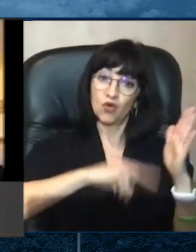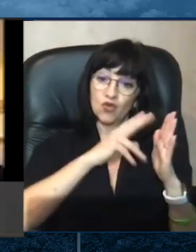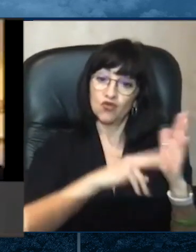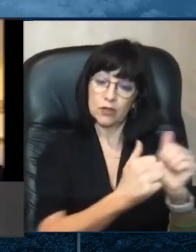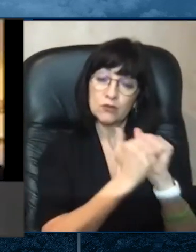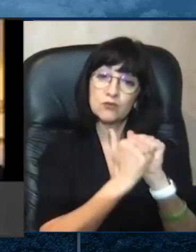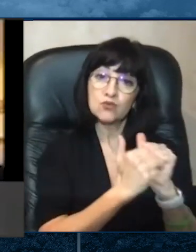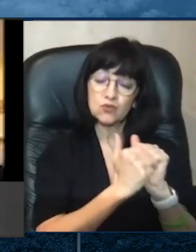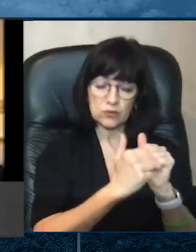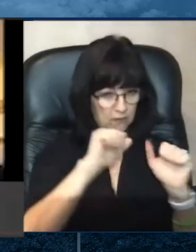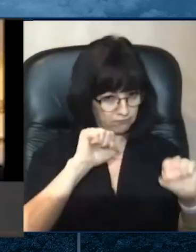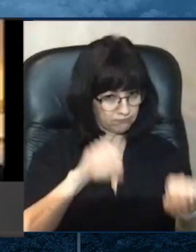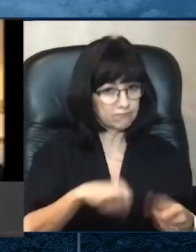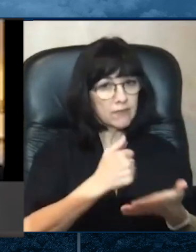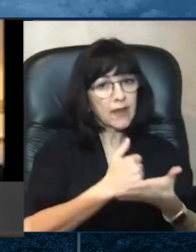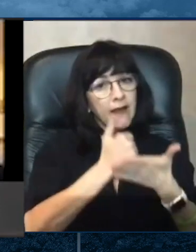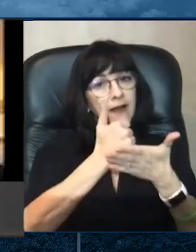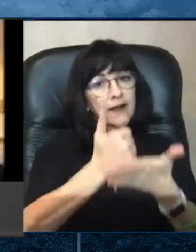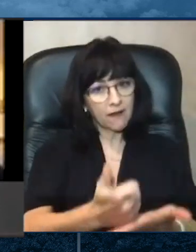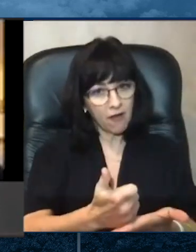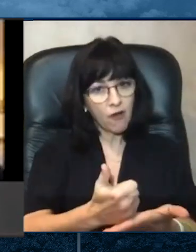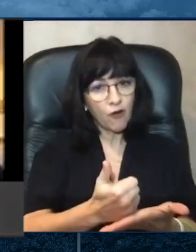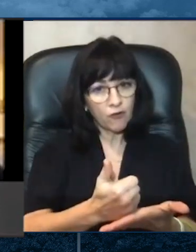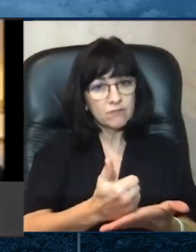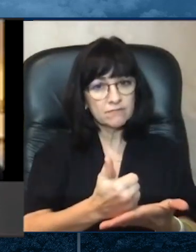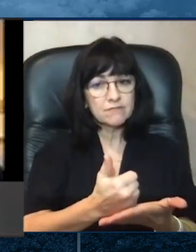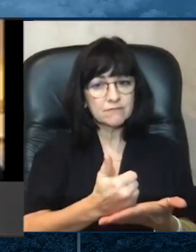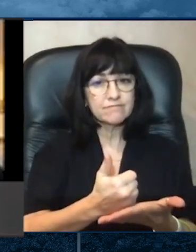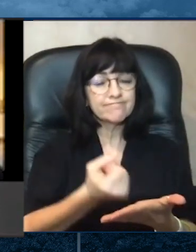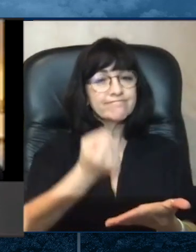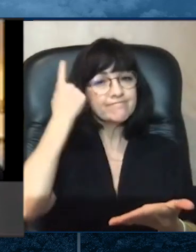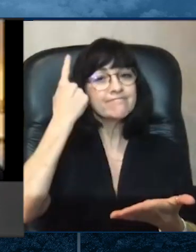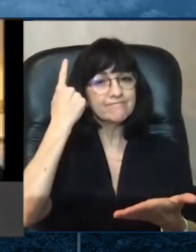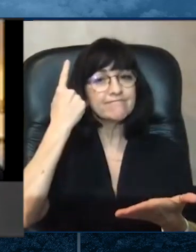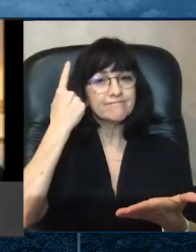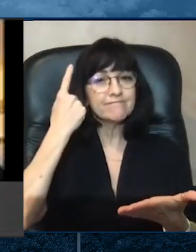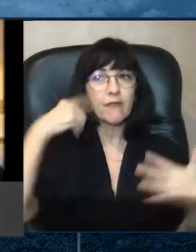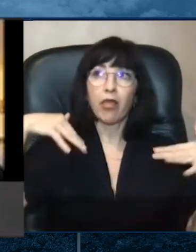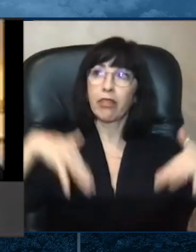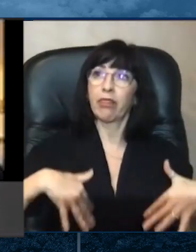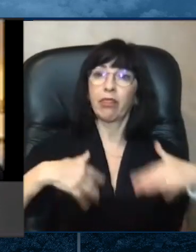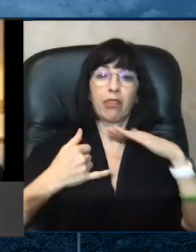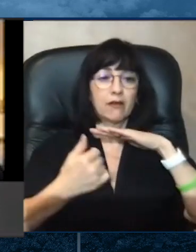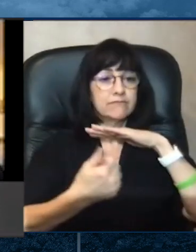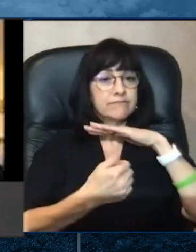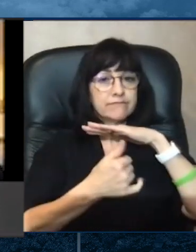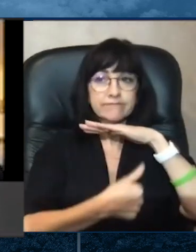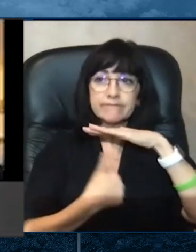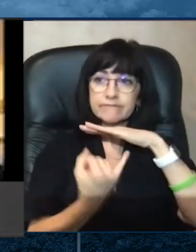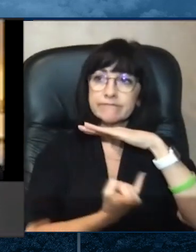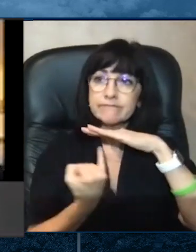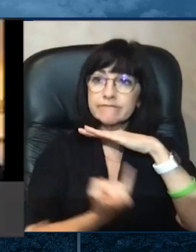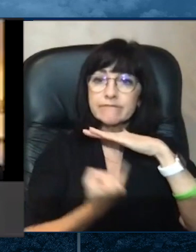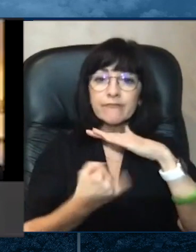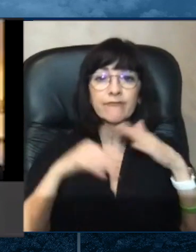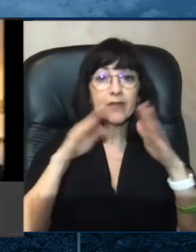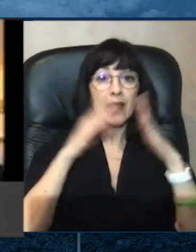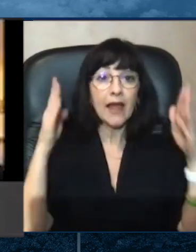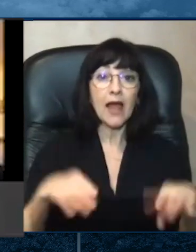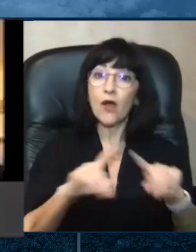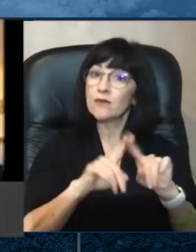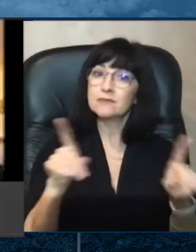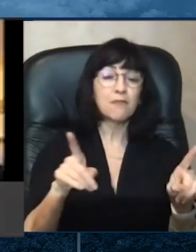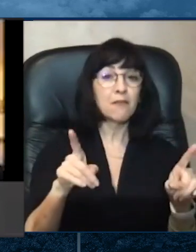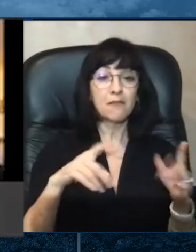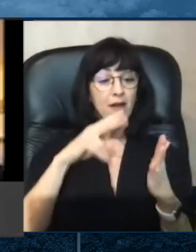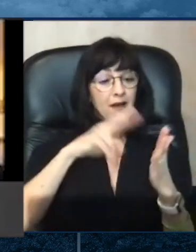los libros, es una forma de viajar el mundo entero, sin tener que salir